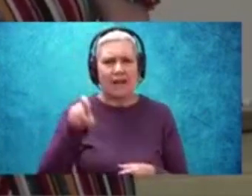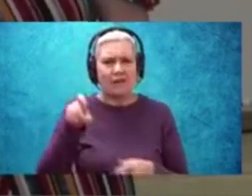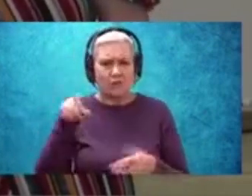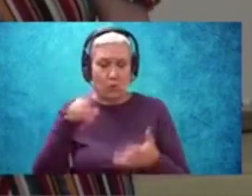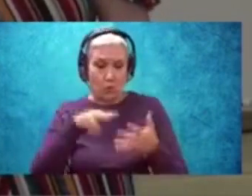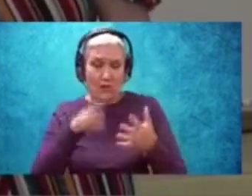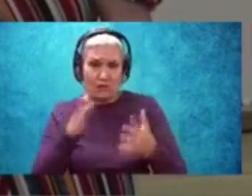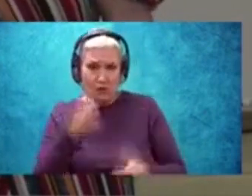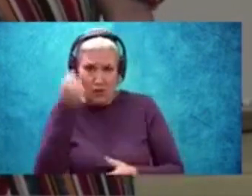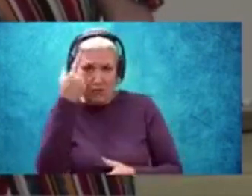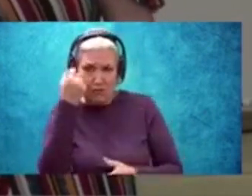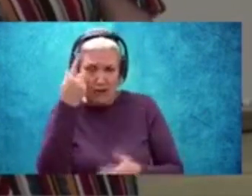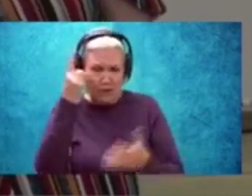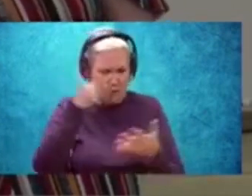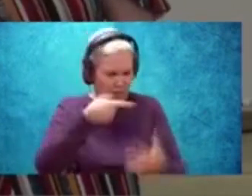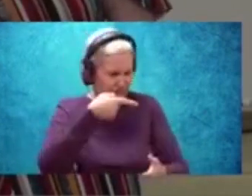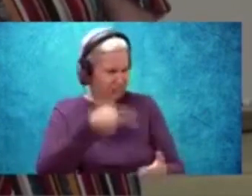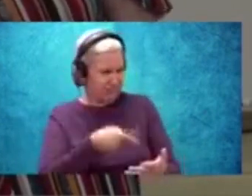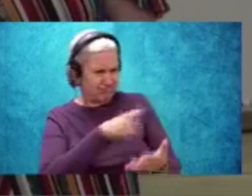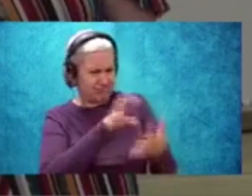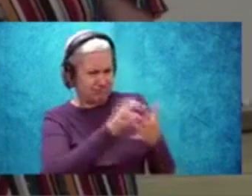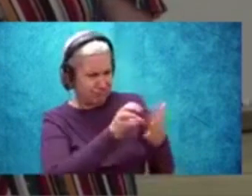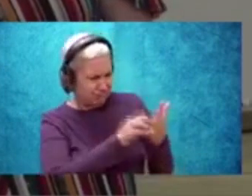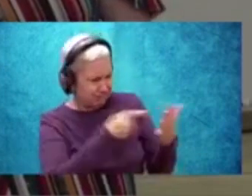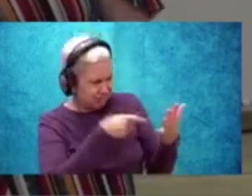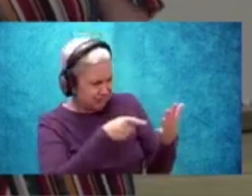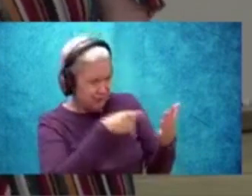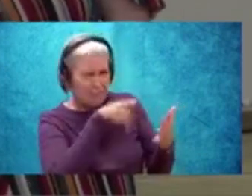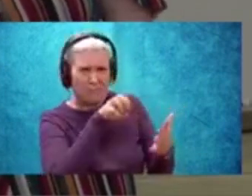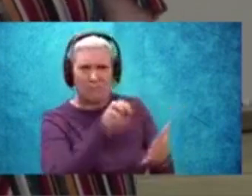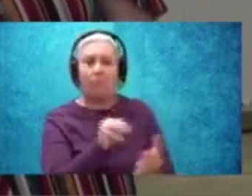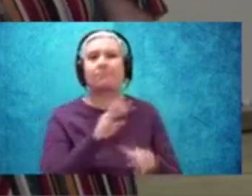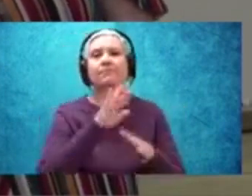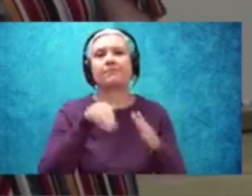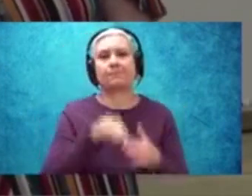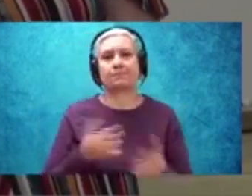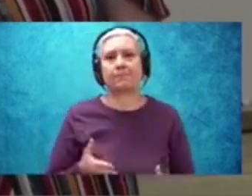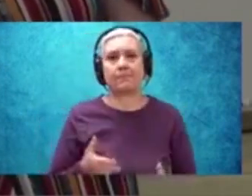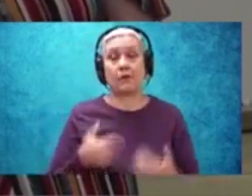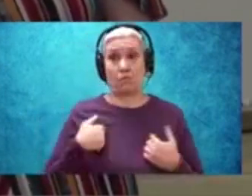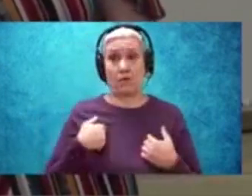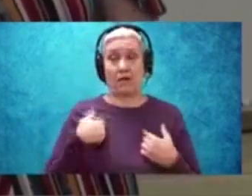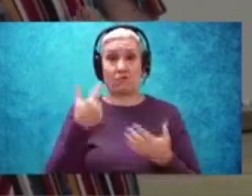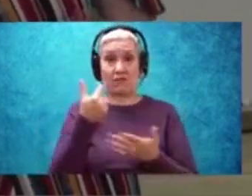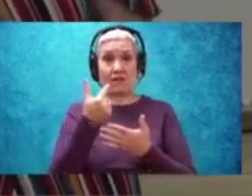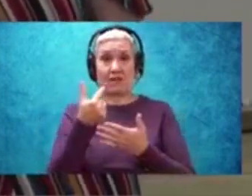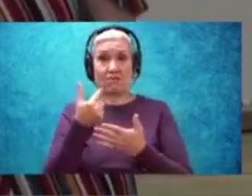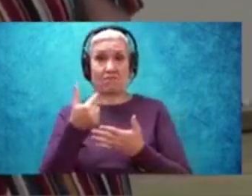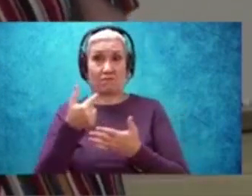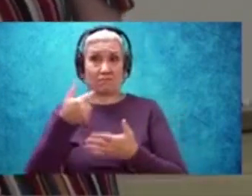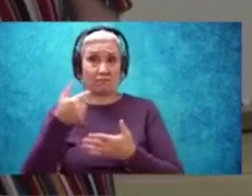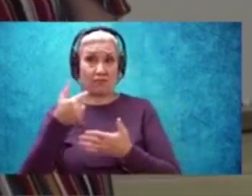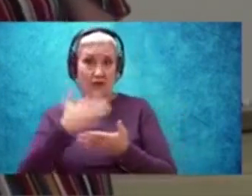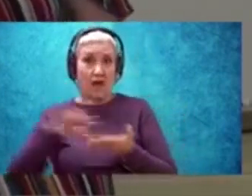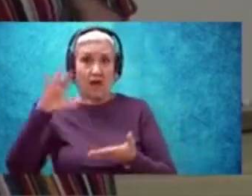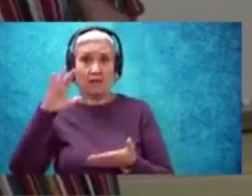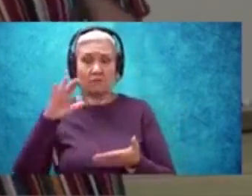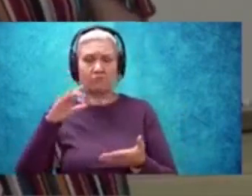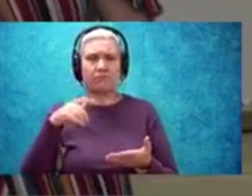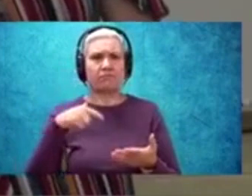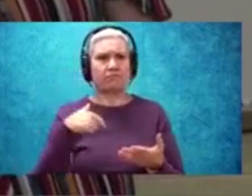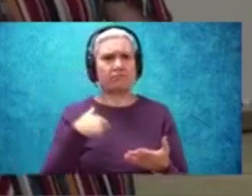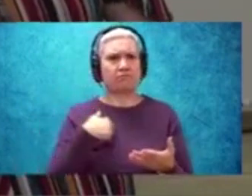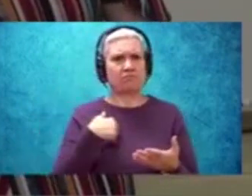poem is about. And in fact, when I was in grad school, when I was writing poetry, I remember one of my professors said,